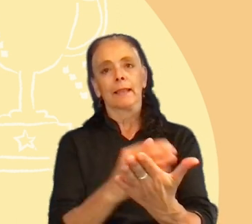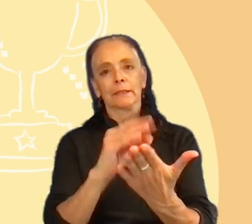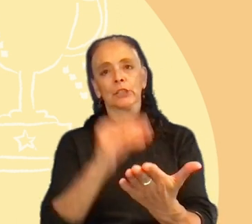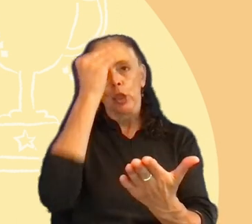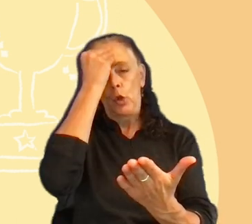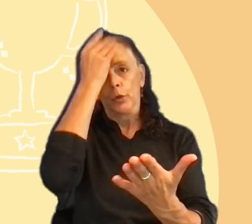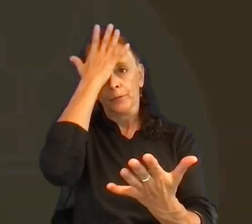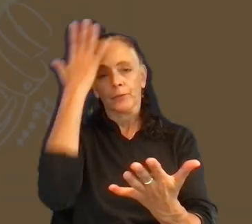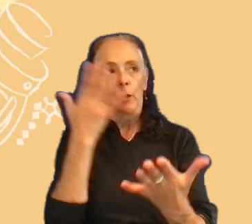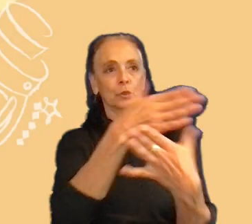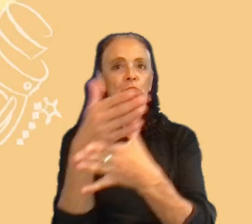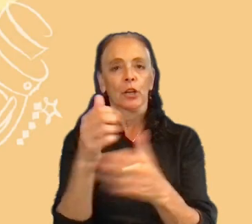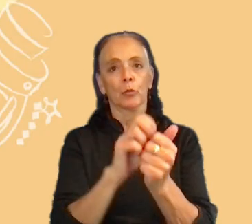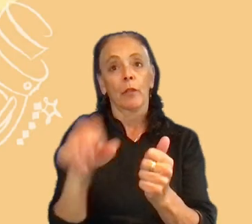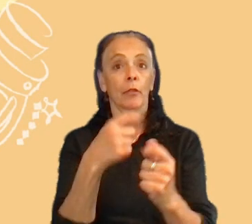teams.